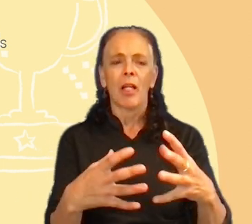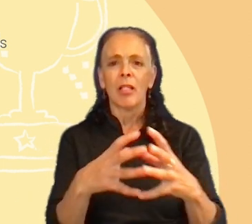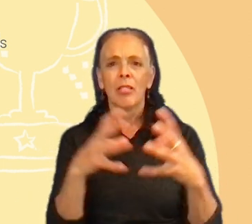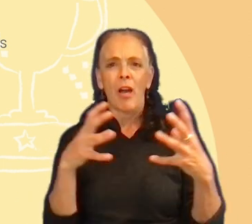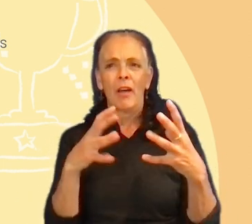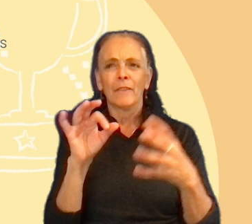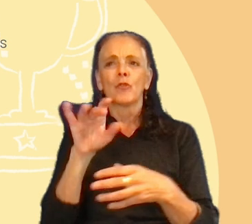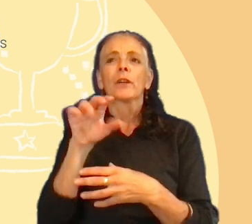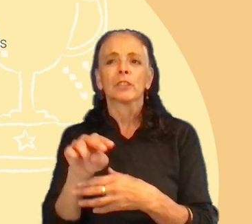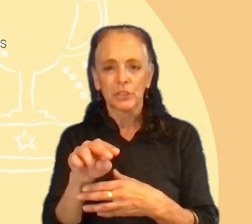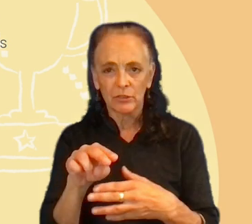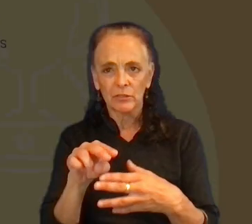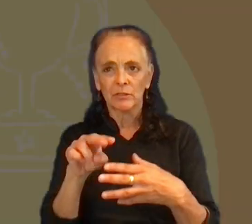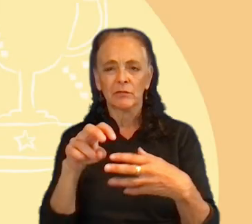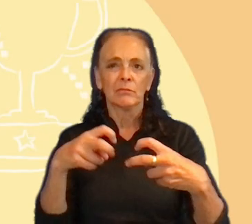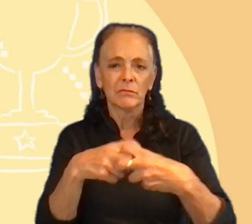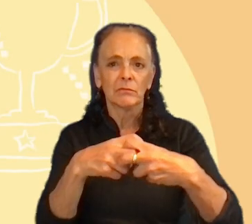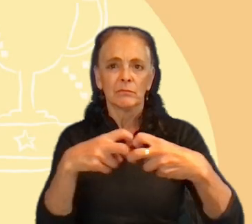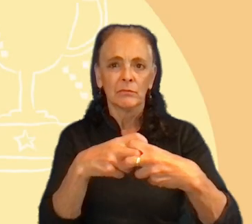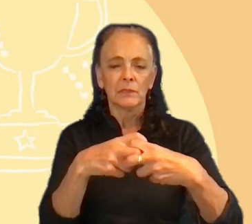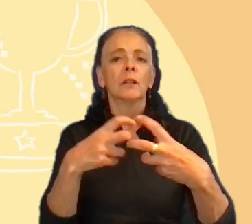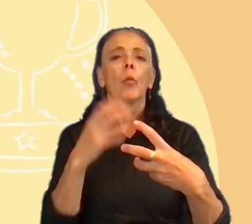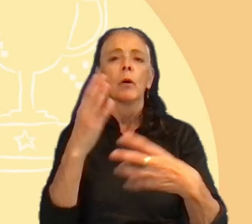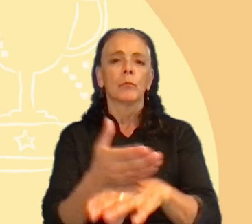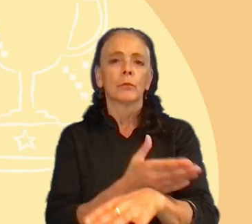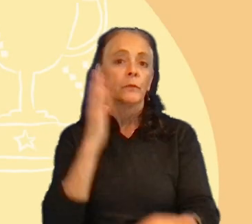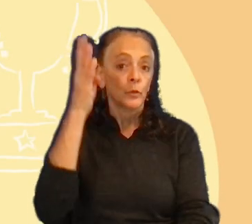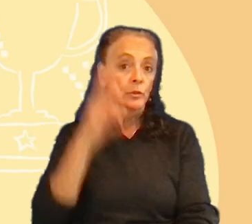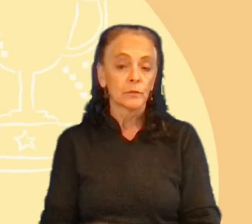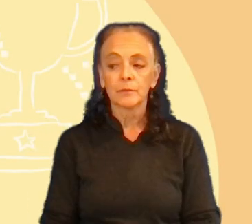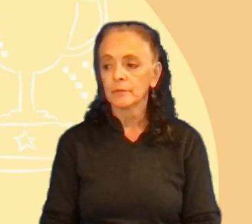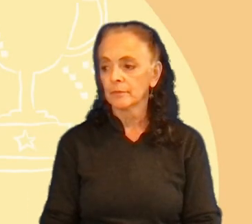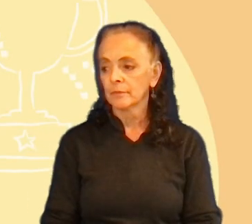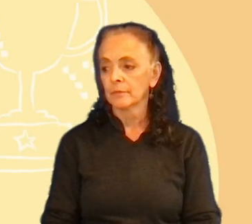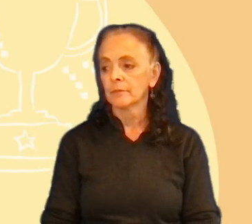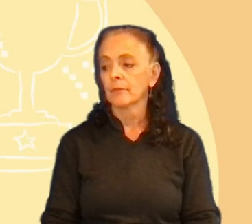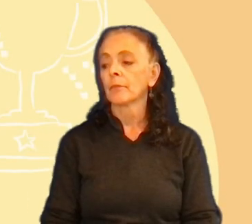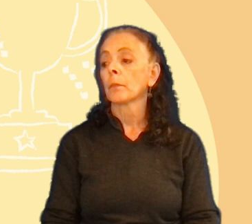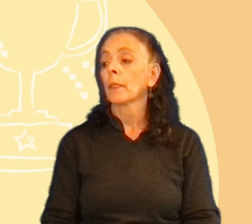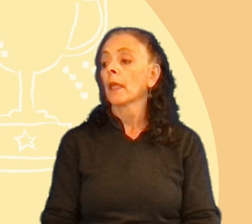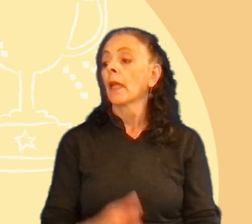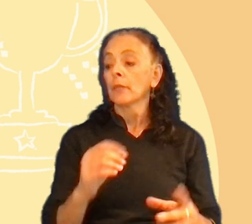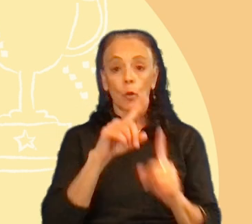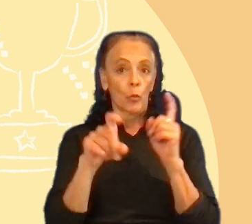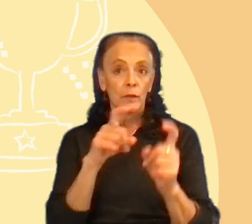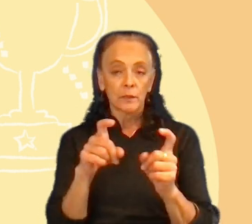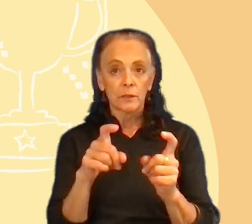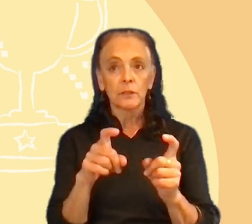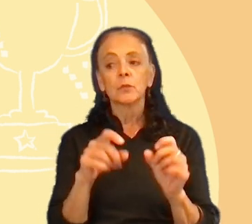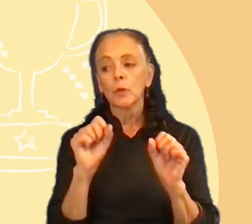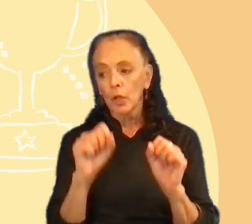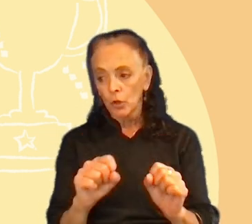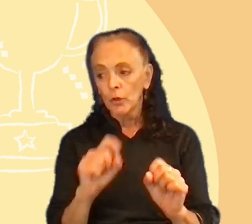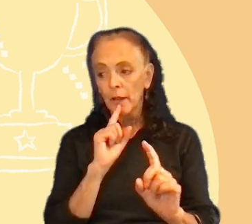will improve that in the future. Future. Uh, and about the questions we were able to, to